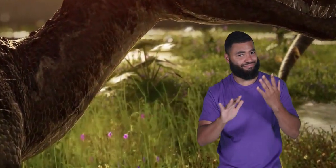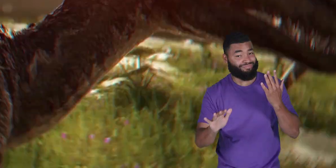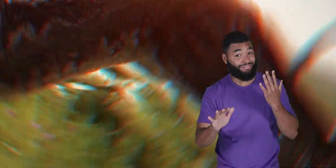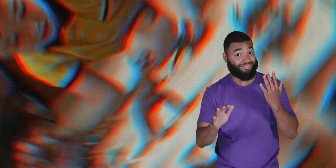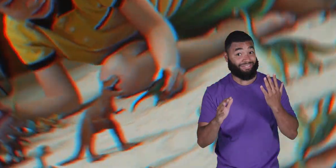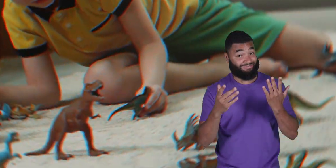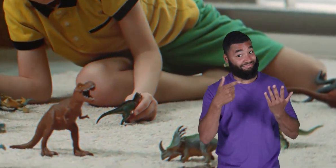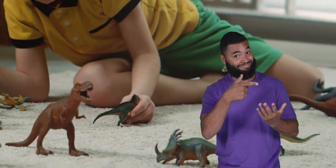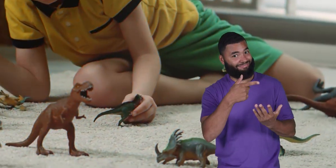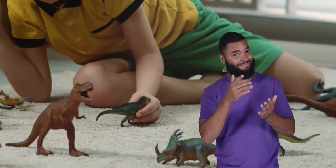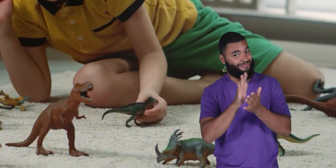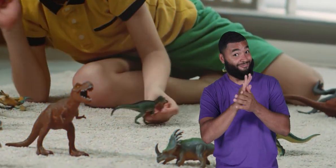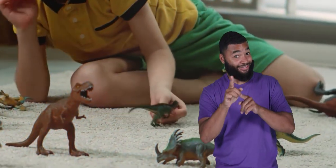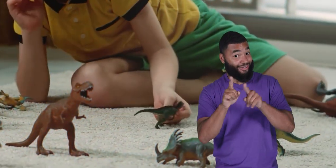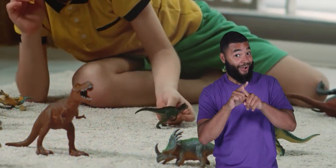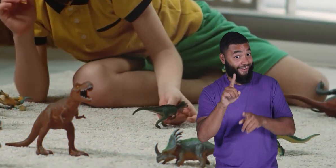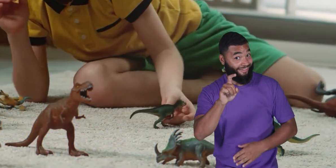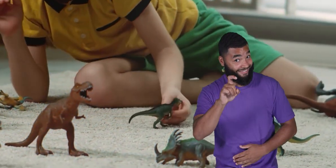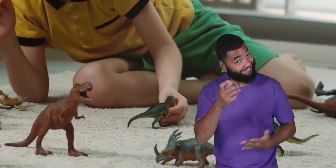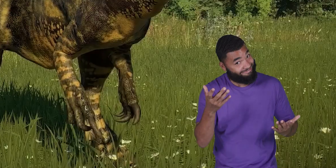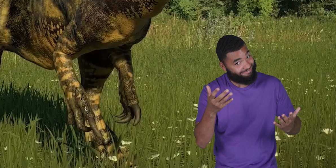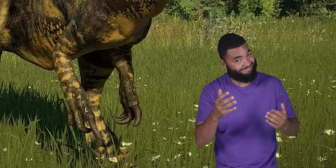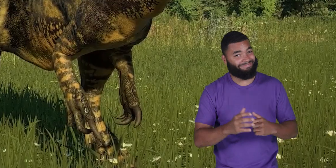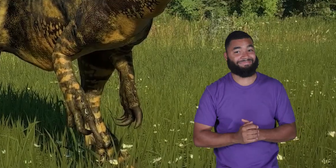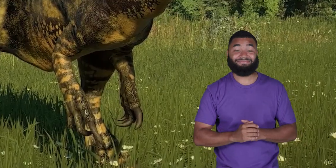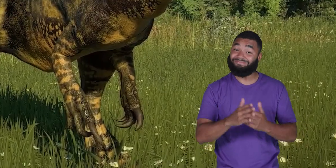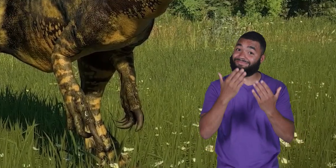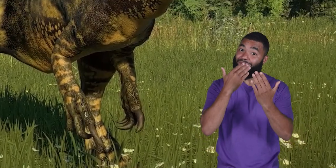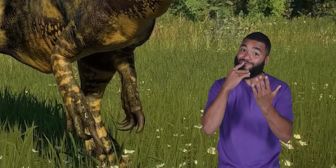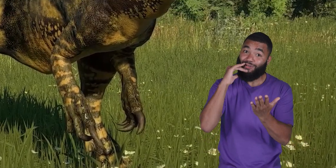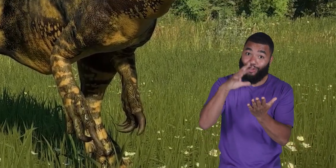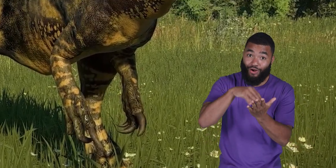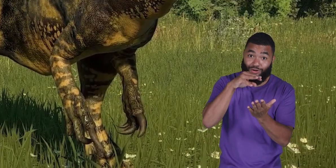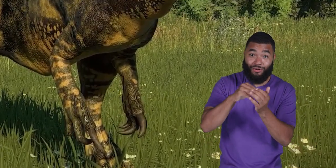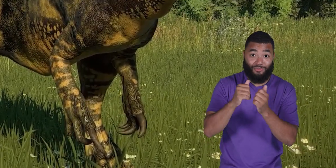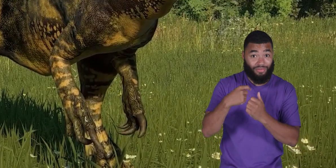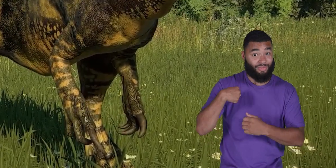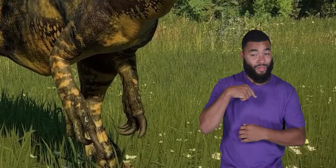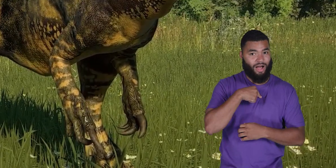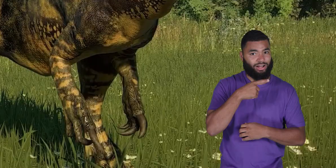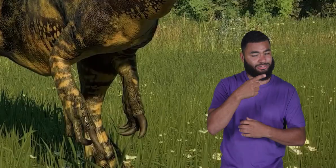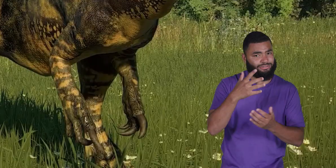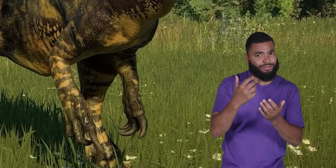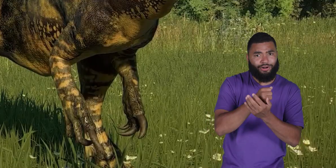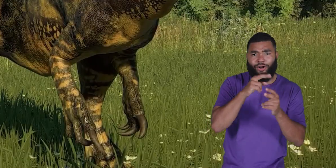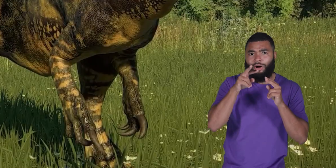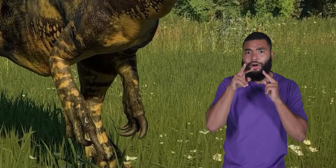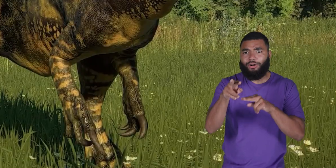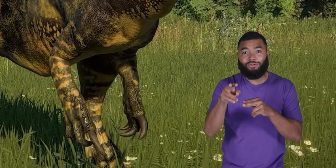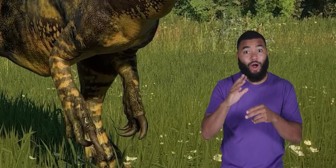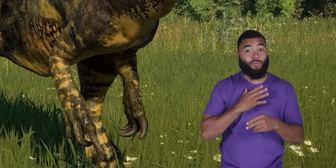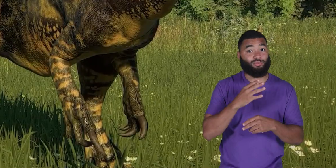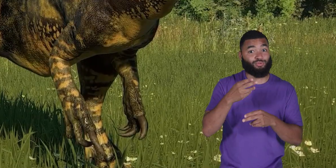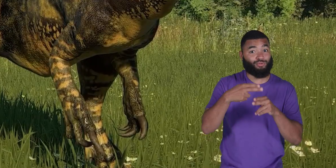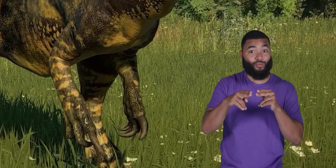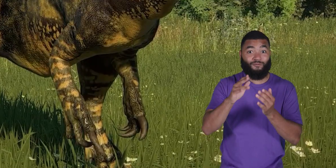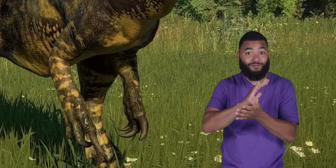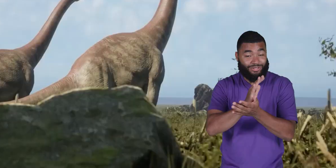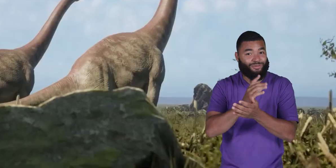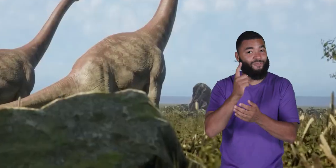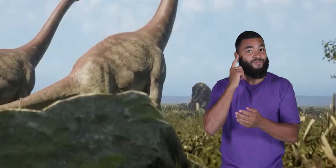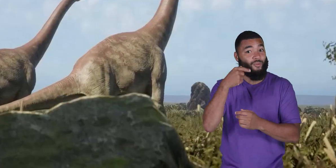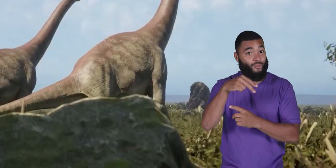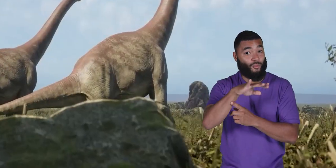stars. Thanks for learning with us. Make sure to check out our shorts for a quick quiz to brush up on your baryonyx knowledge.